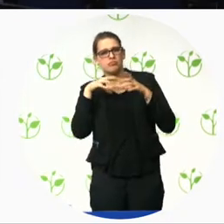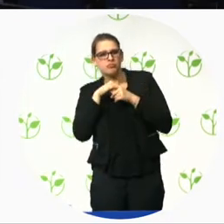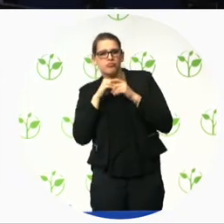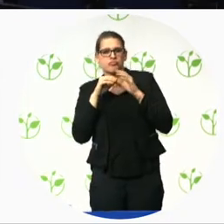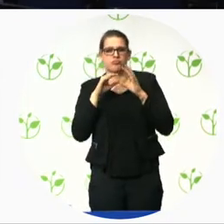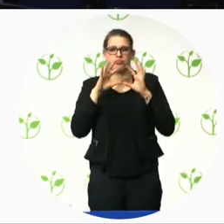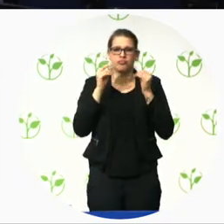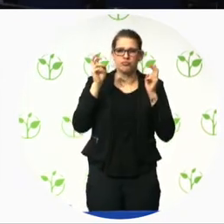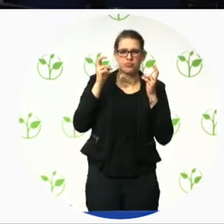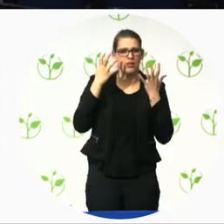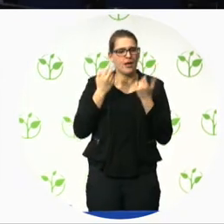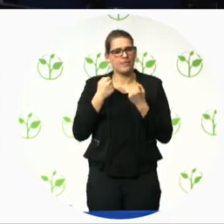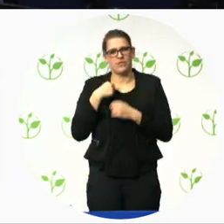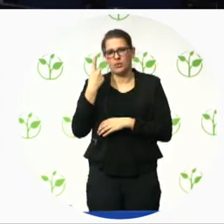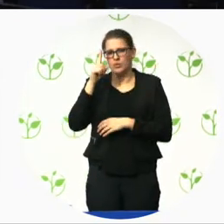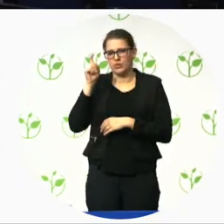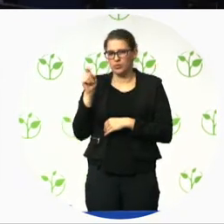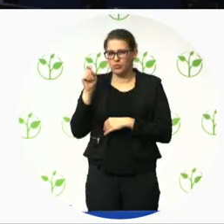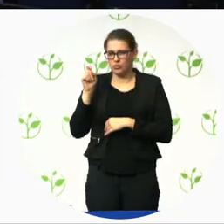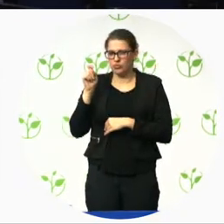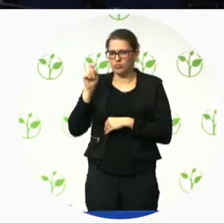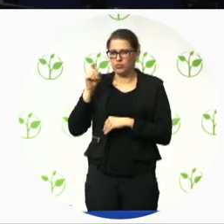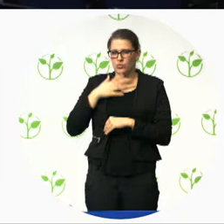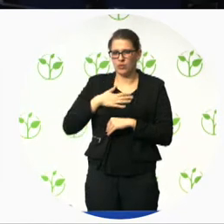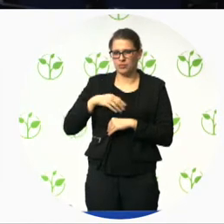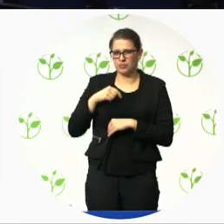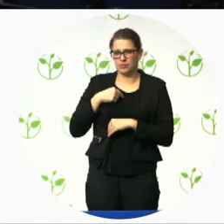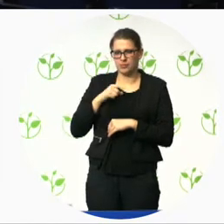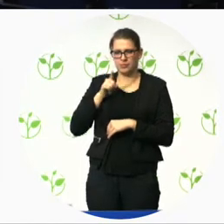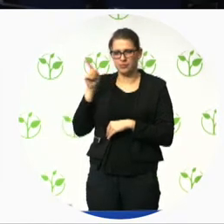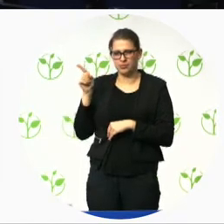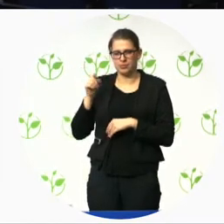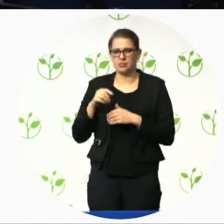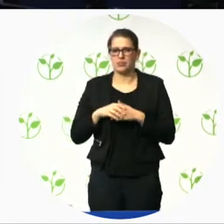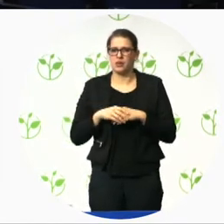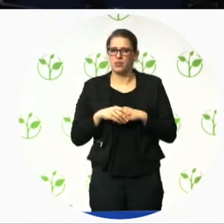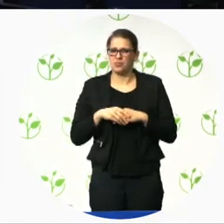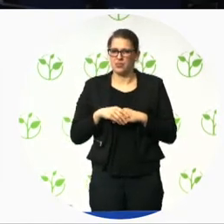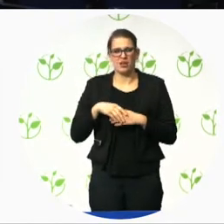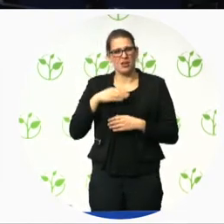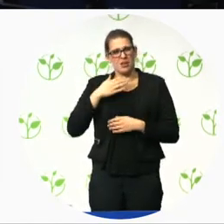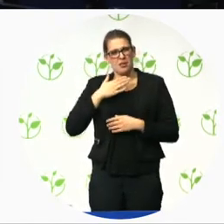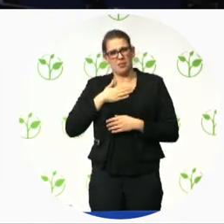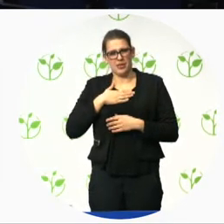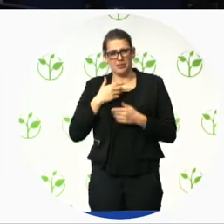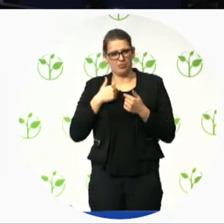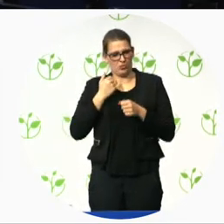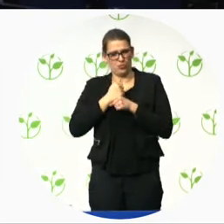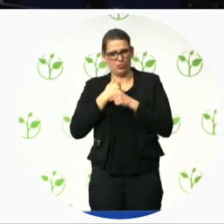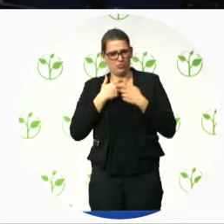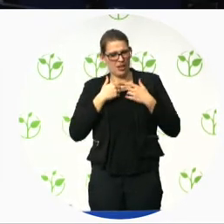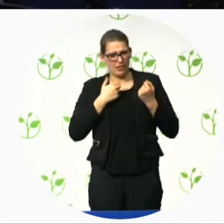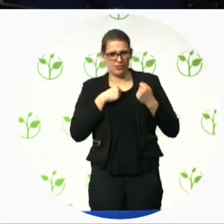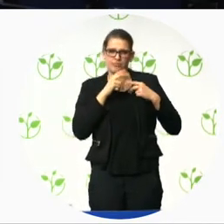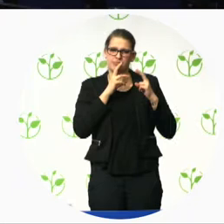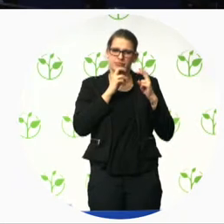Cruz thanks for the presentation throughout my research I have found out that there is a confusion in